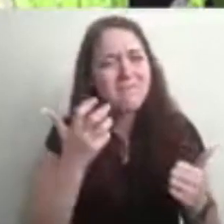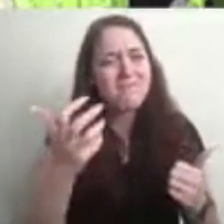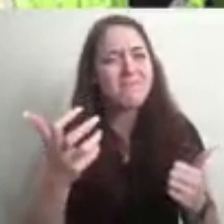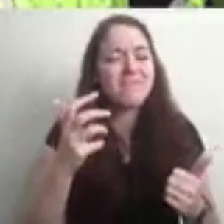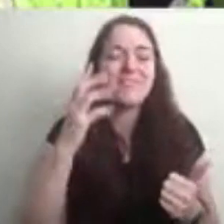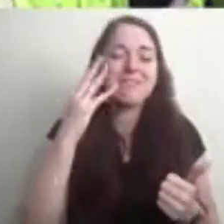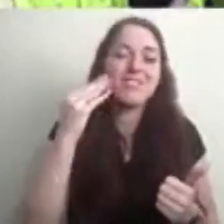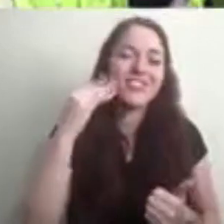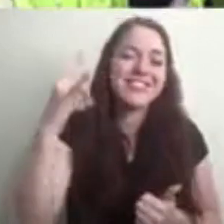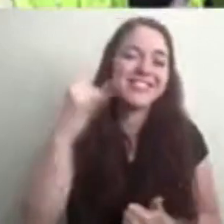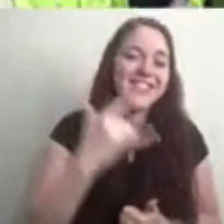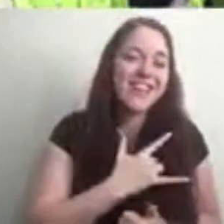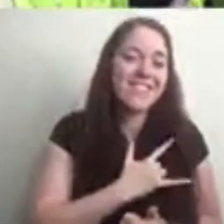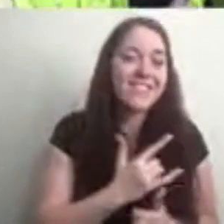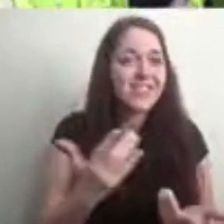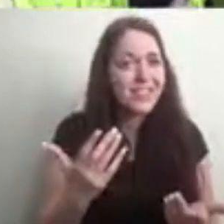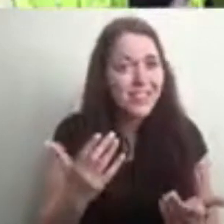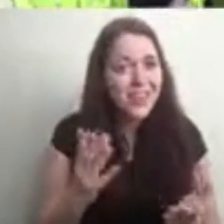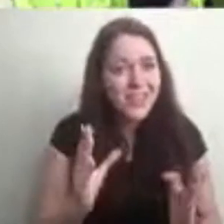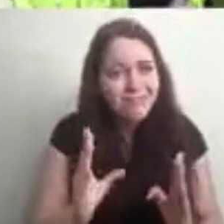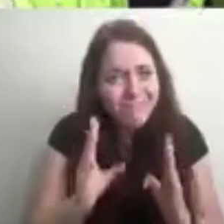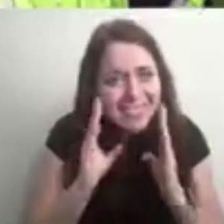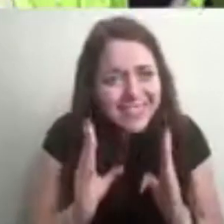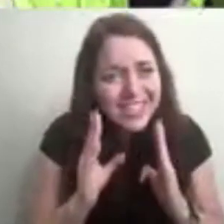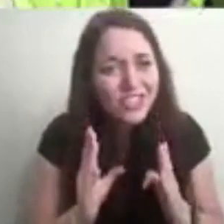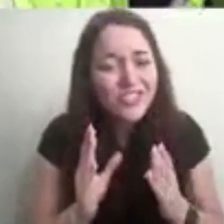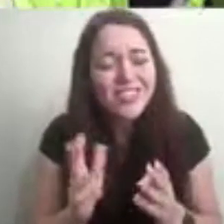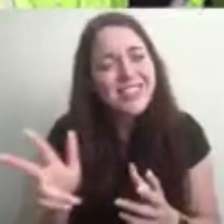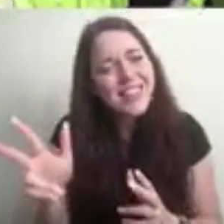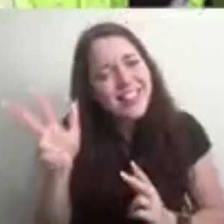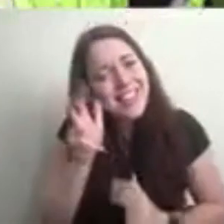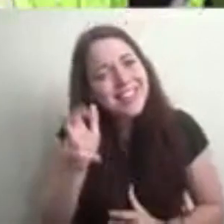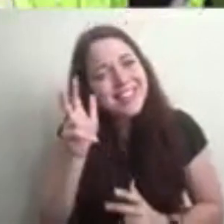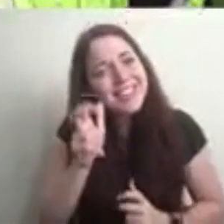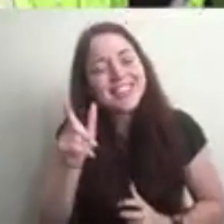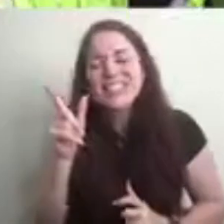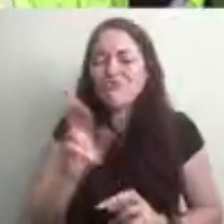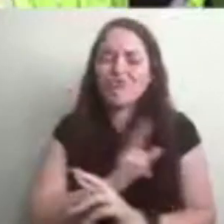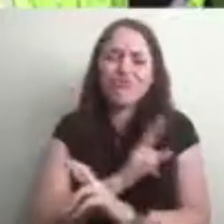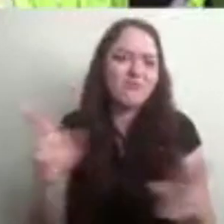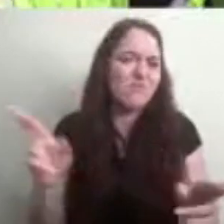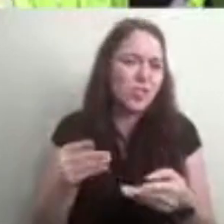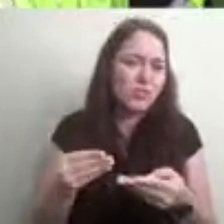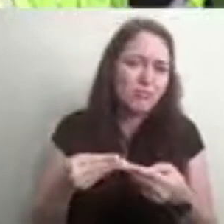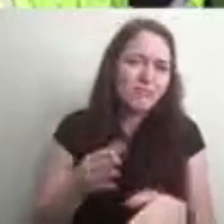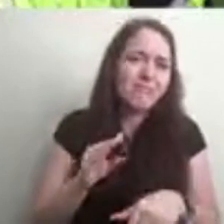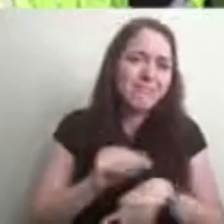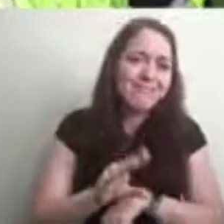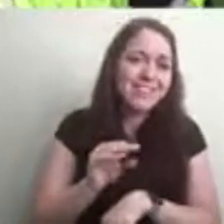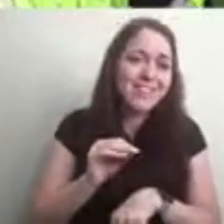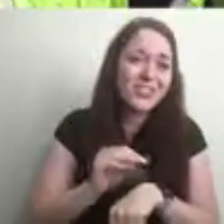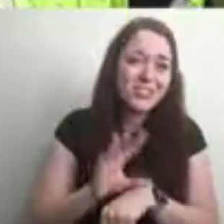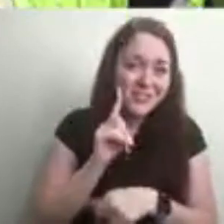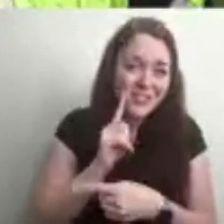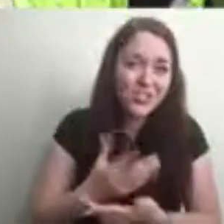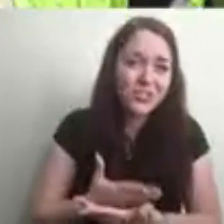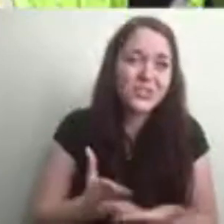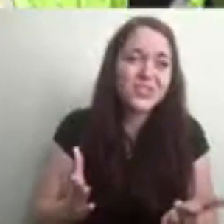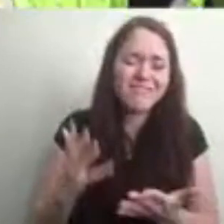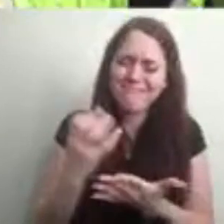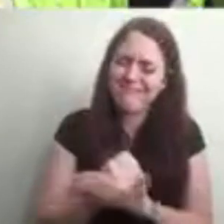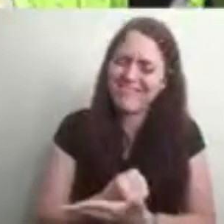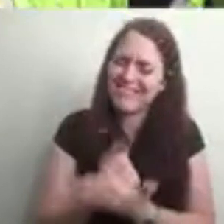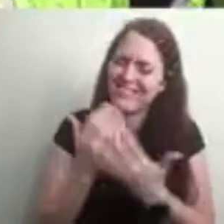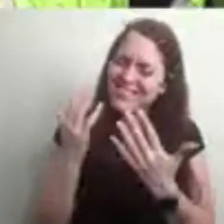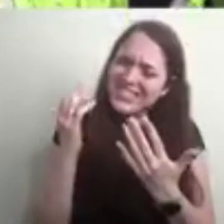Listen in silence for the voice of the counselor. Sing, sing, praises with